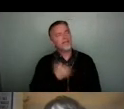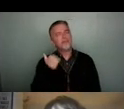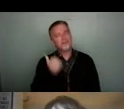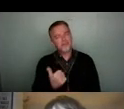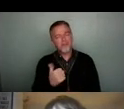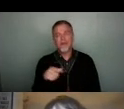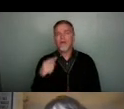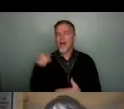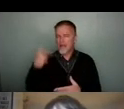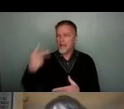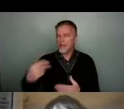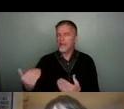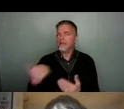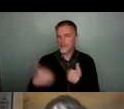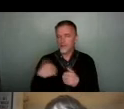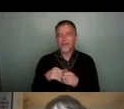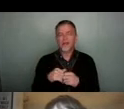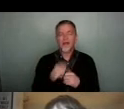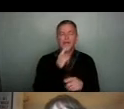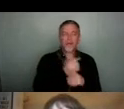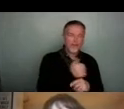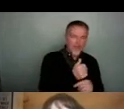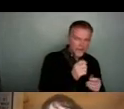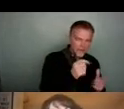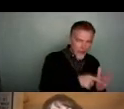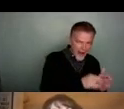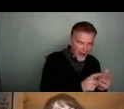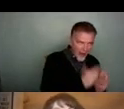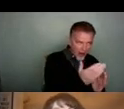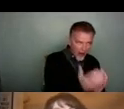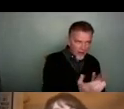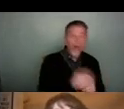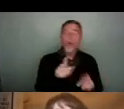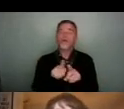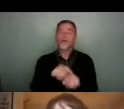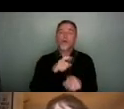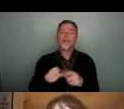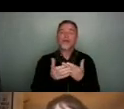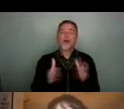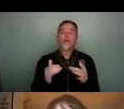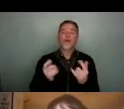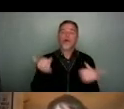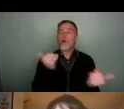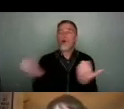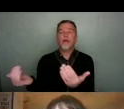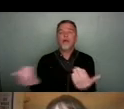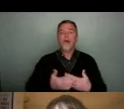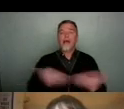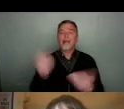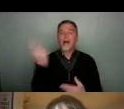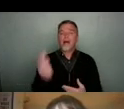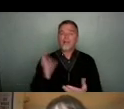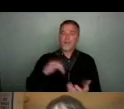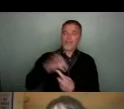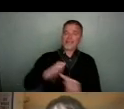I've talked about the channel trailer. I've talked about the, we also did an open call for any artists from across the city